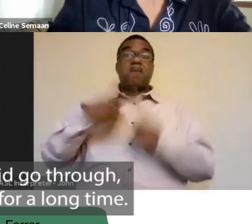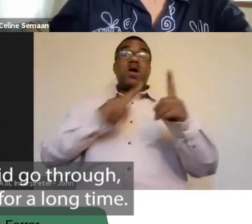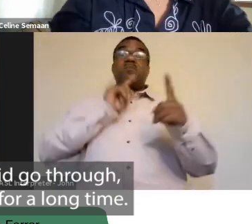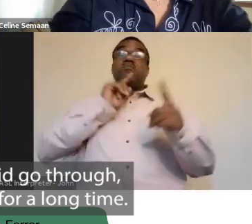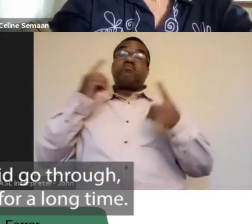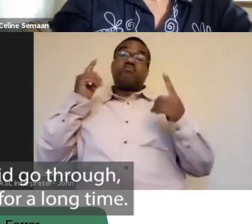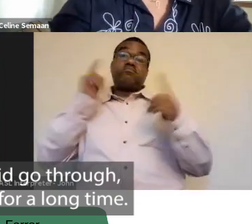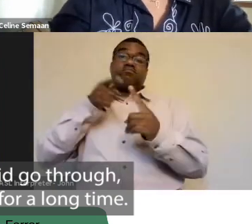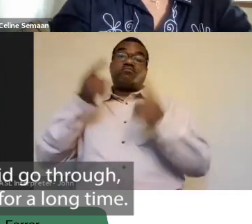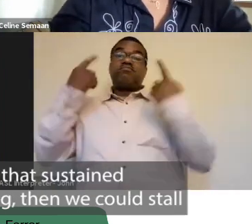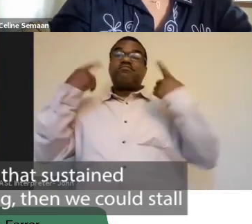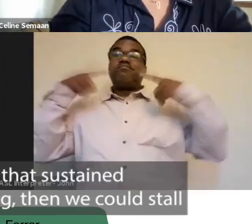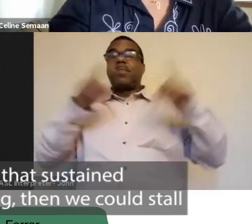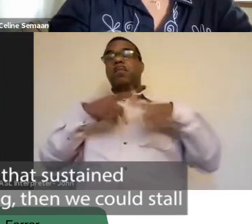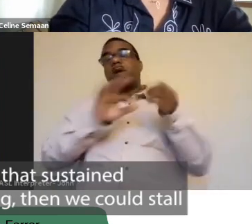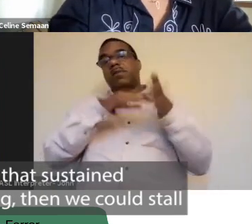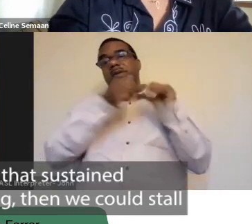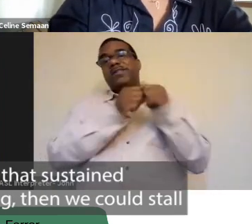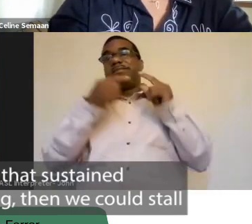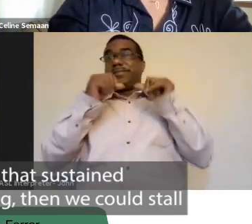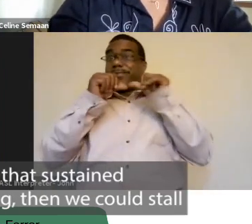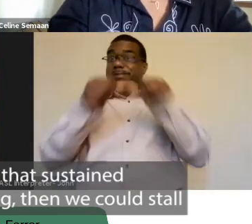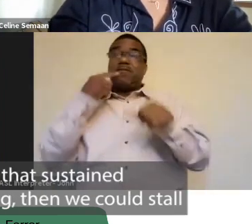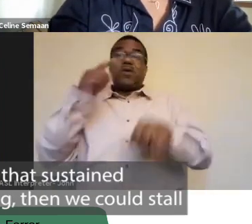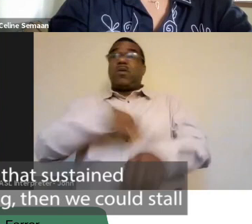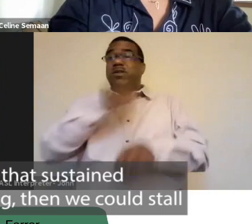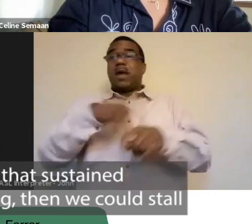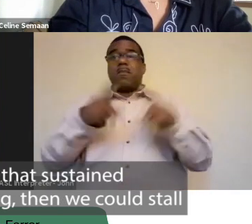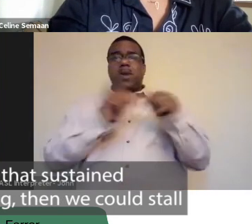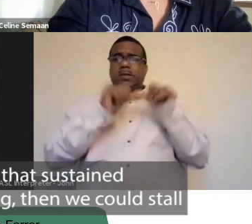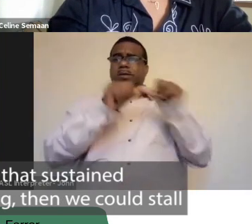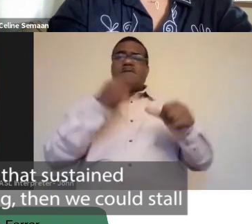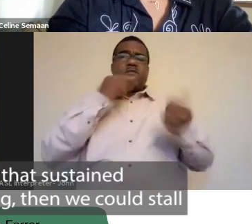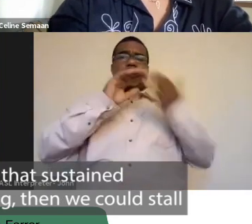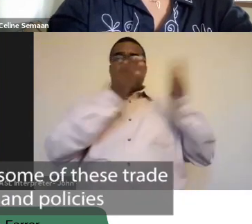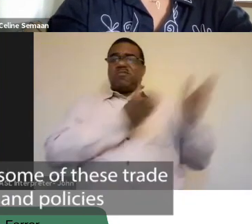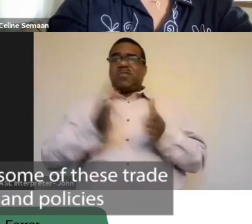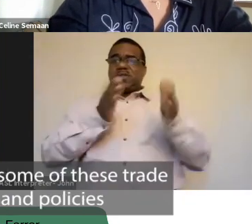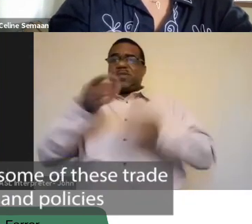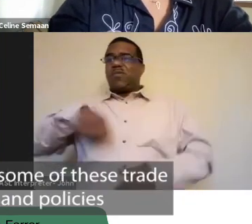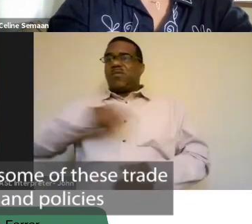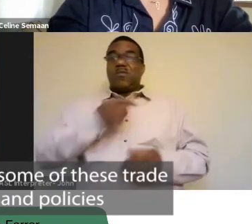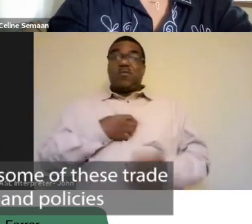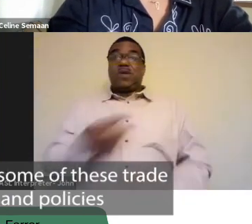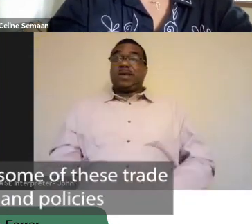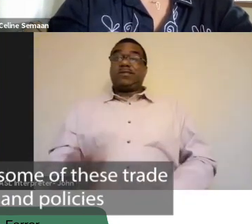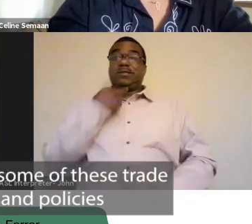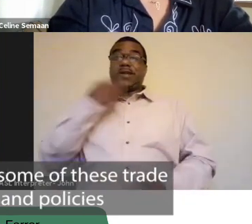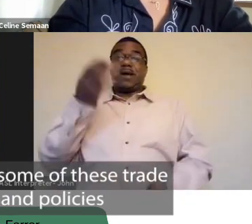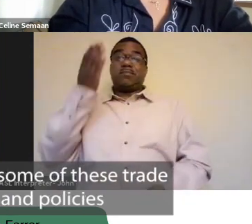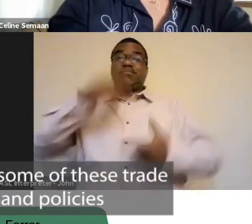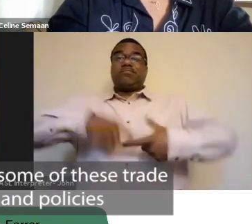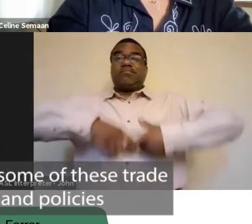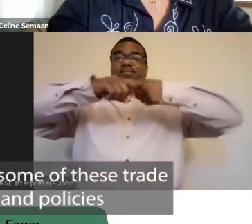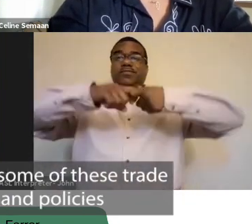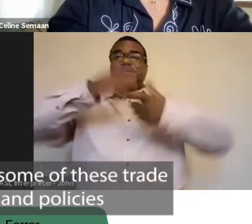stalled it for a long time. And if we keep that sustained community organizing, then we could stall and ultimately stop some of these